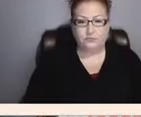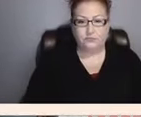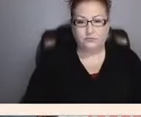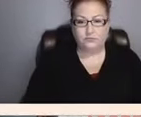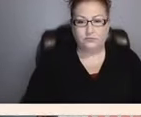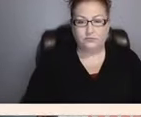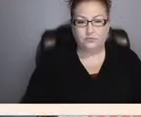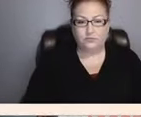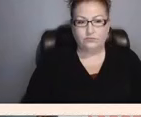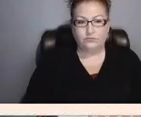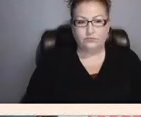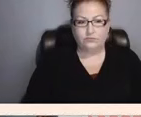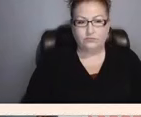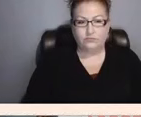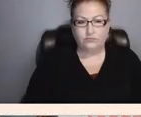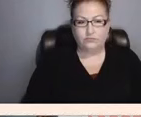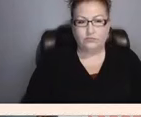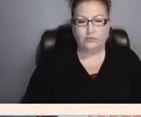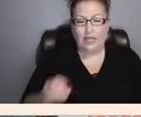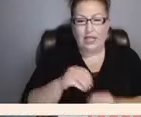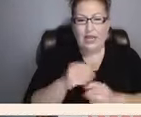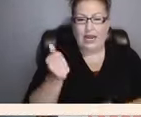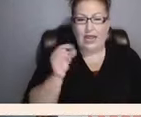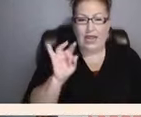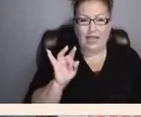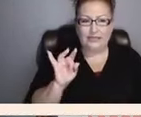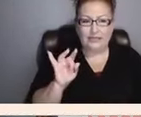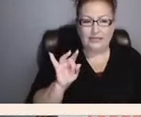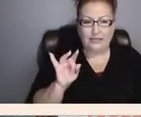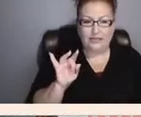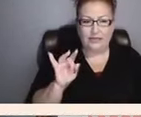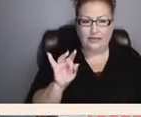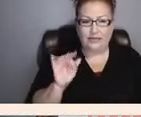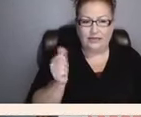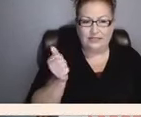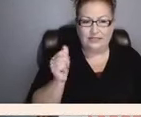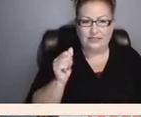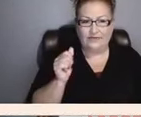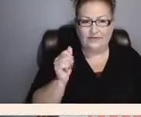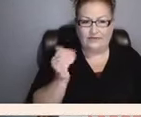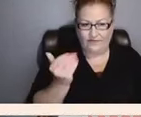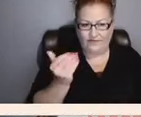In 1870, Thomas